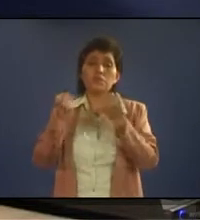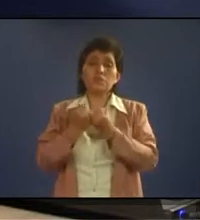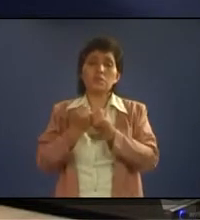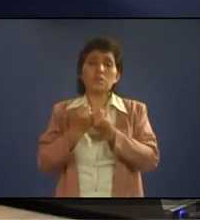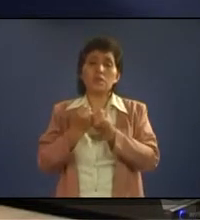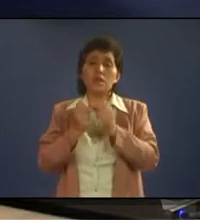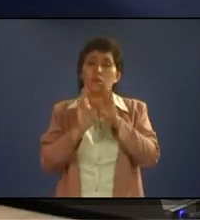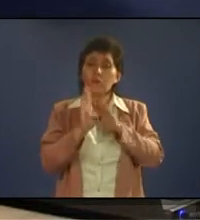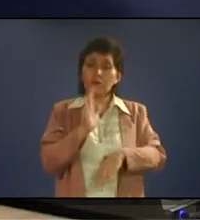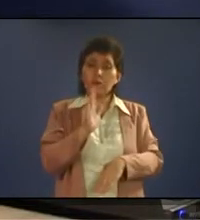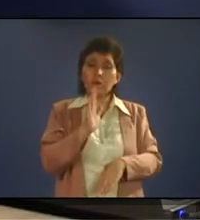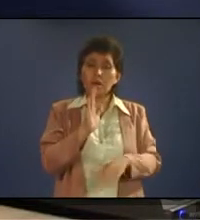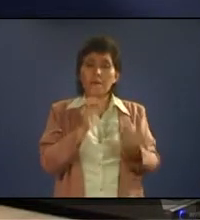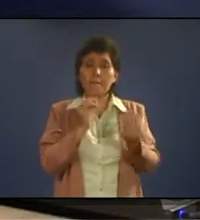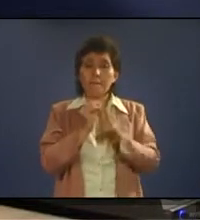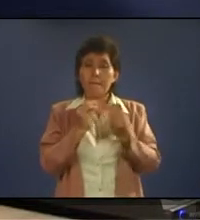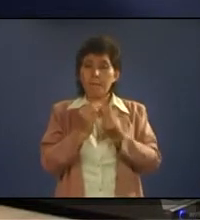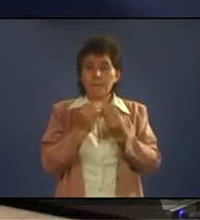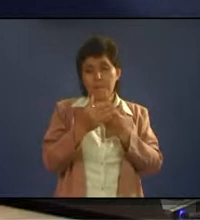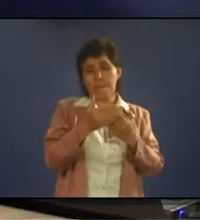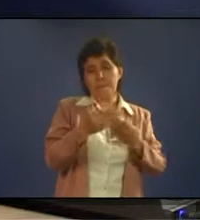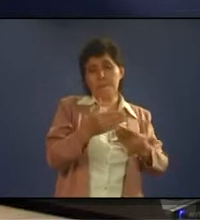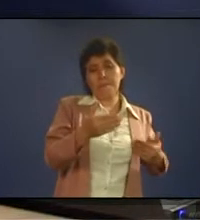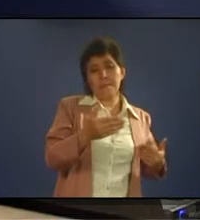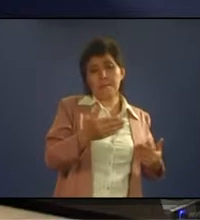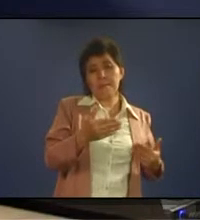bushes and just try to hide yourself, yep?